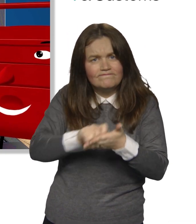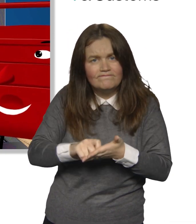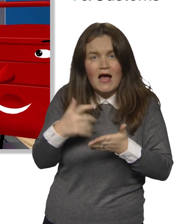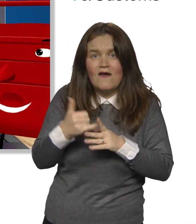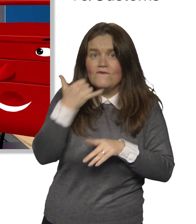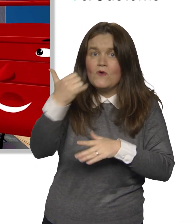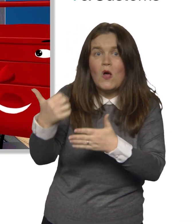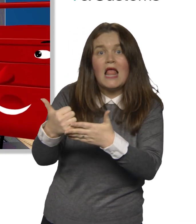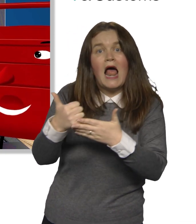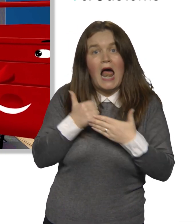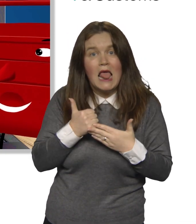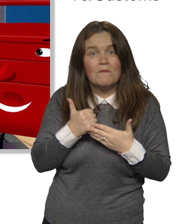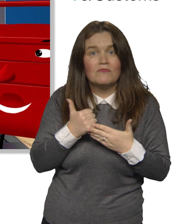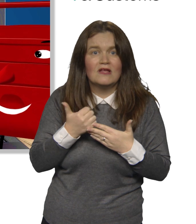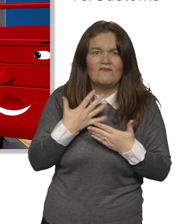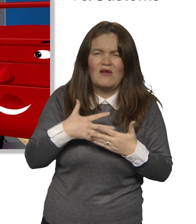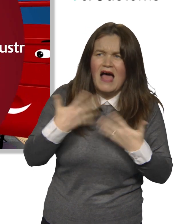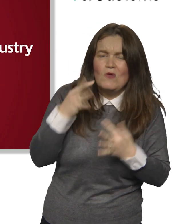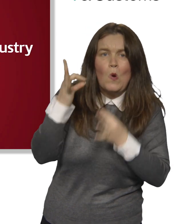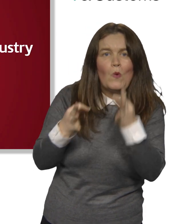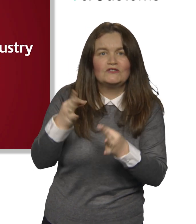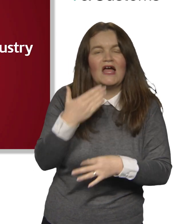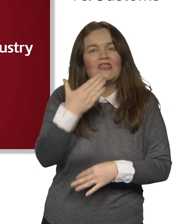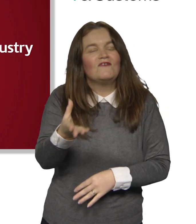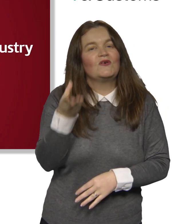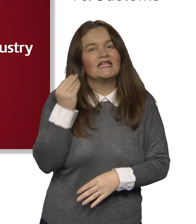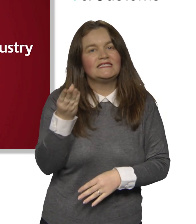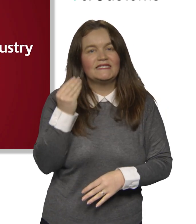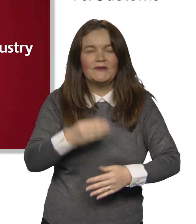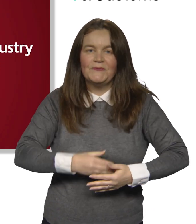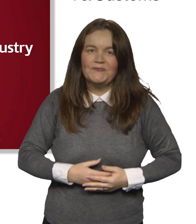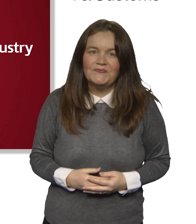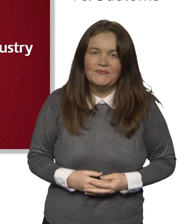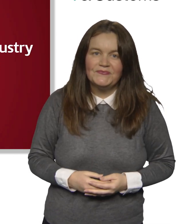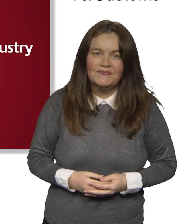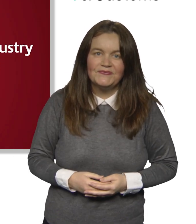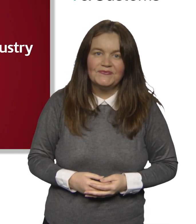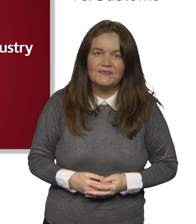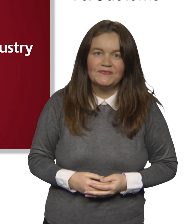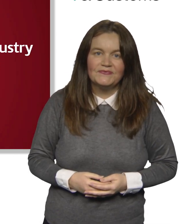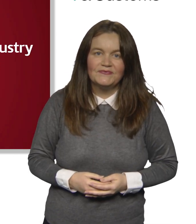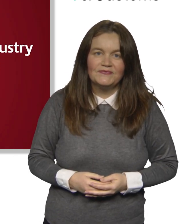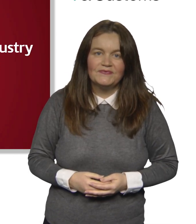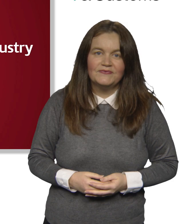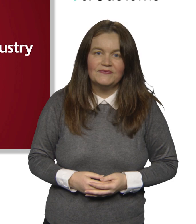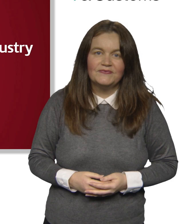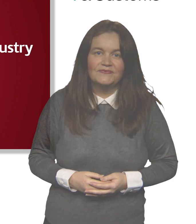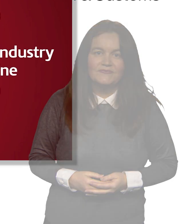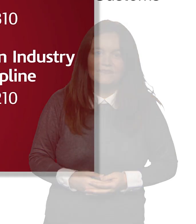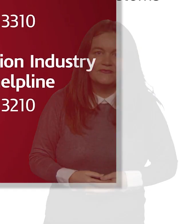HMRC, CIS and self-assessment helplines that you can call if you have any questions. Thank you for listening.